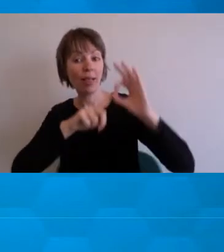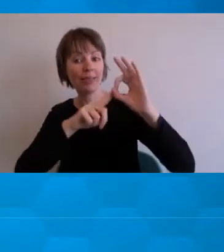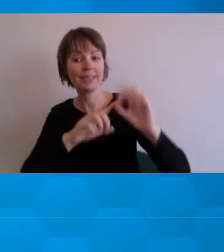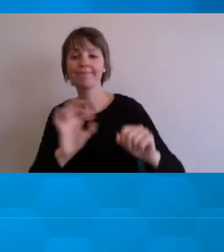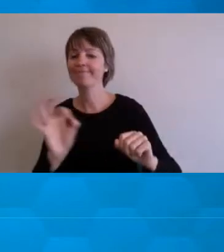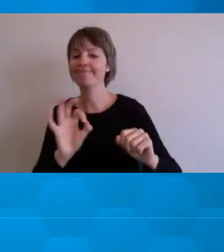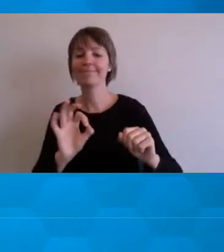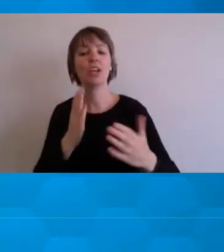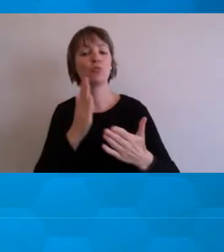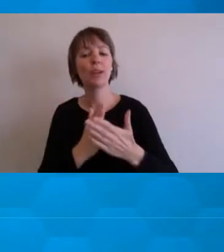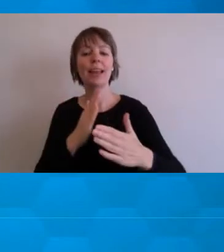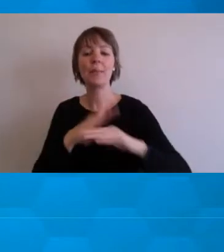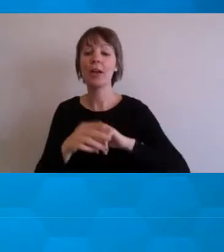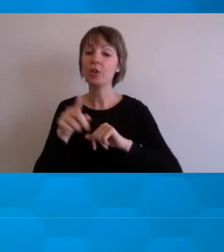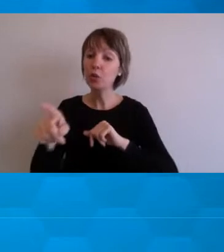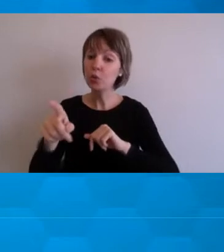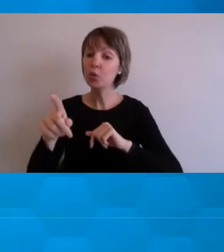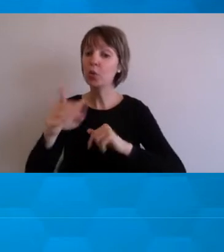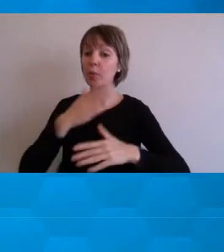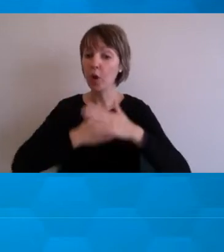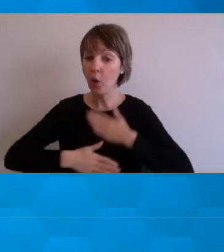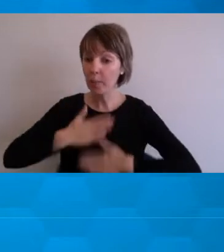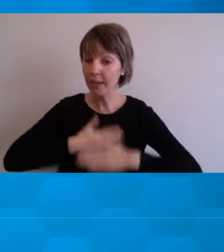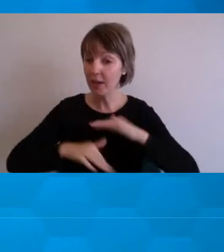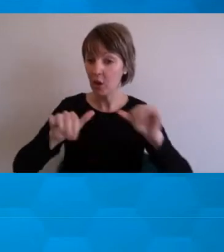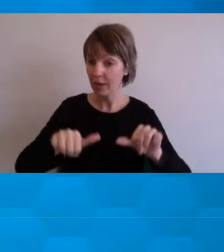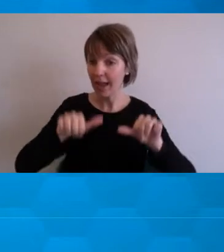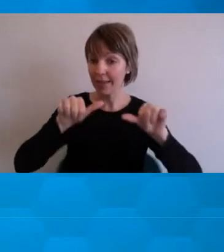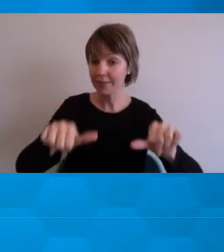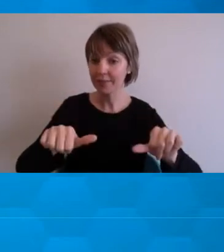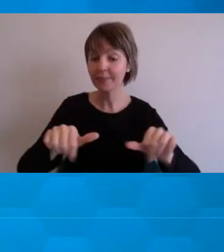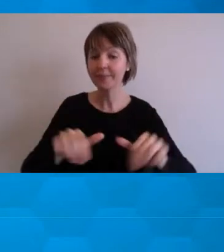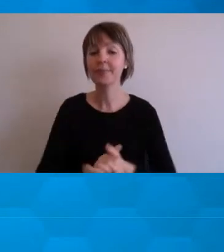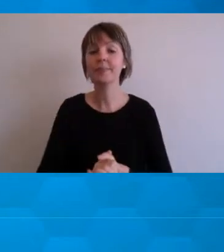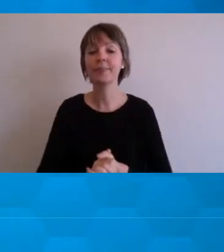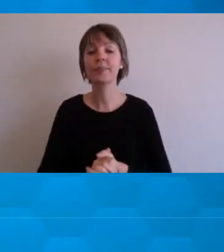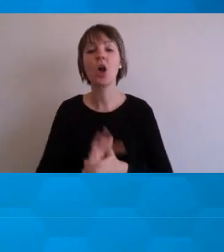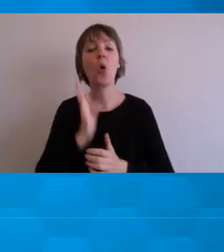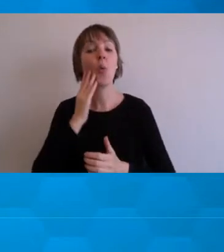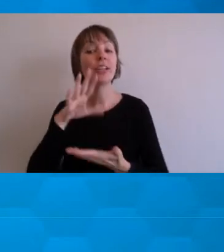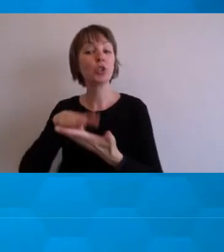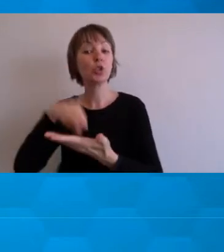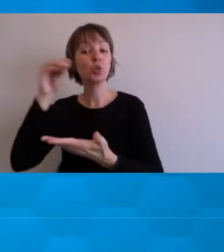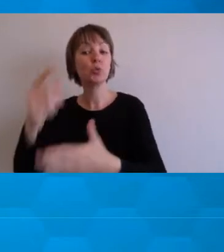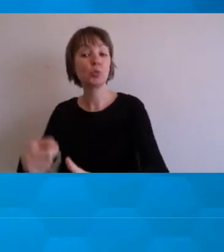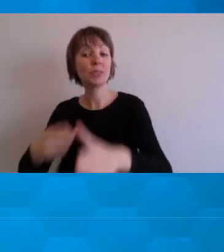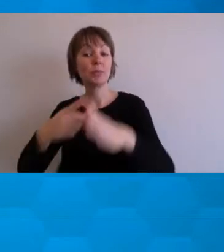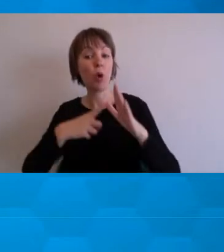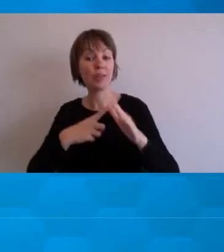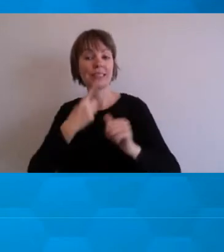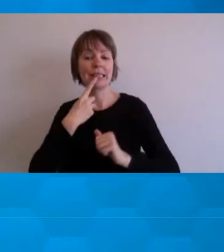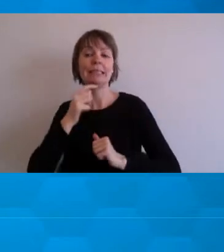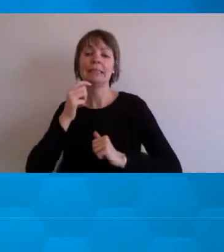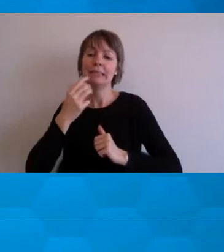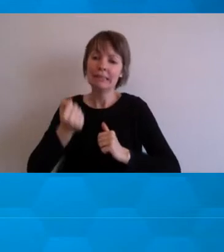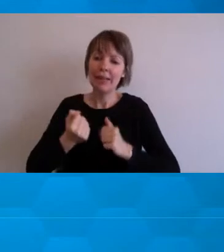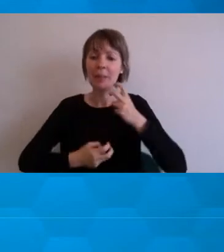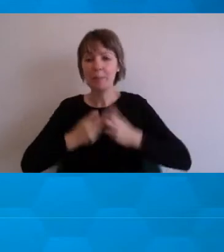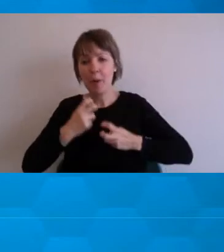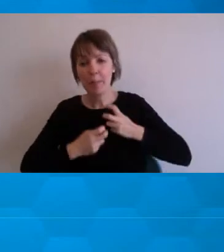coping? Are you managing OK? Students that do express that they're struggling, that's a way of